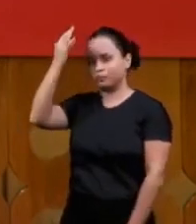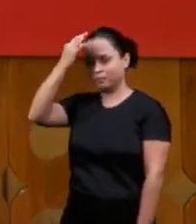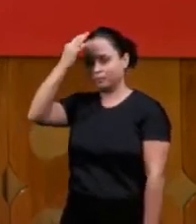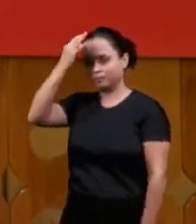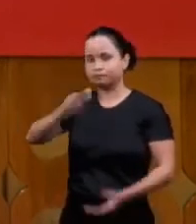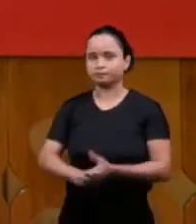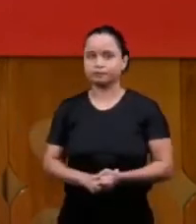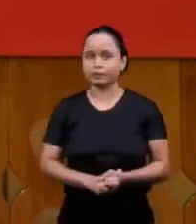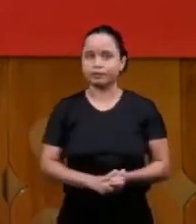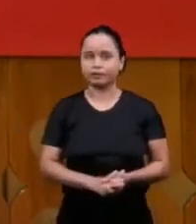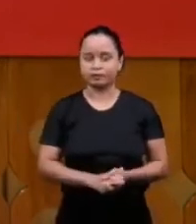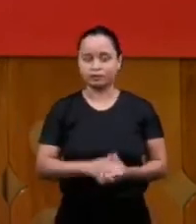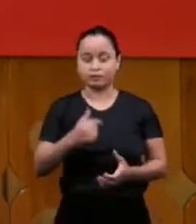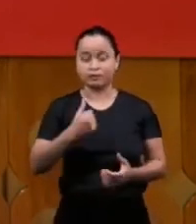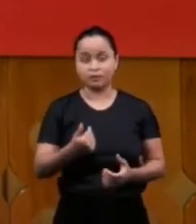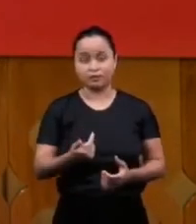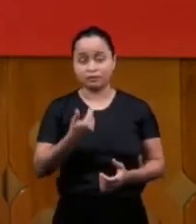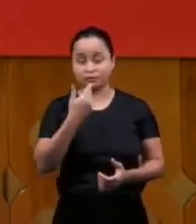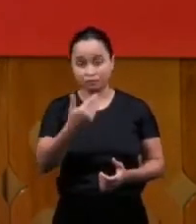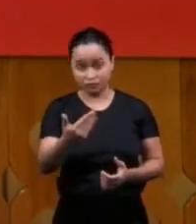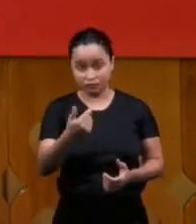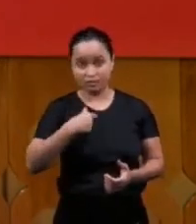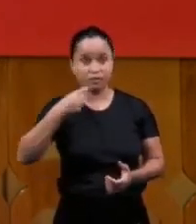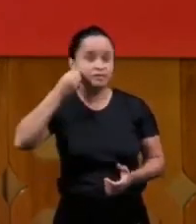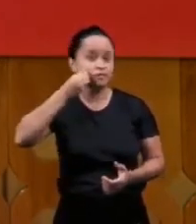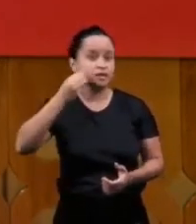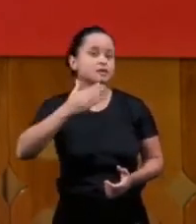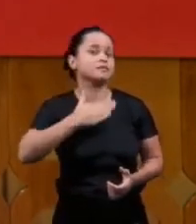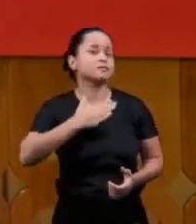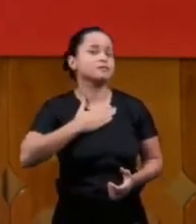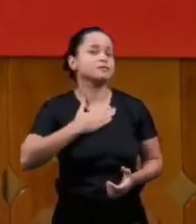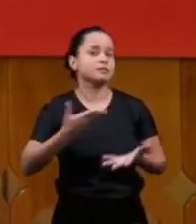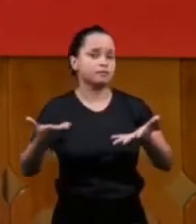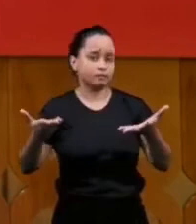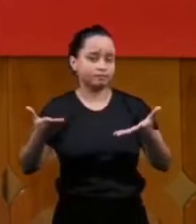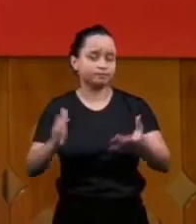let me share an experience my experience